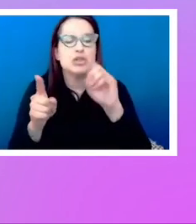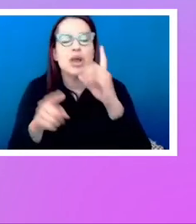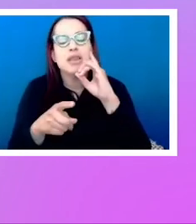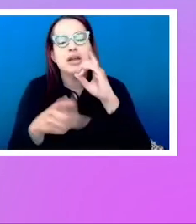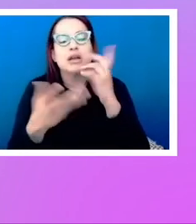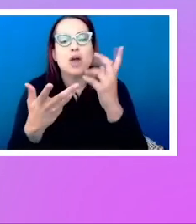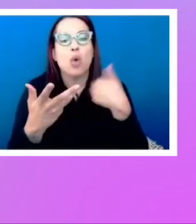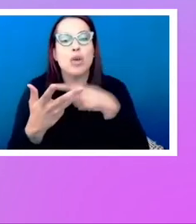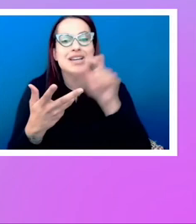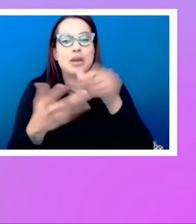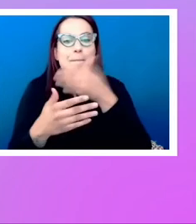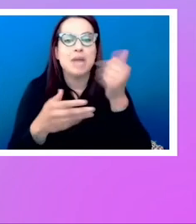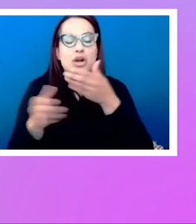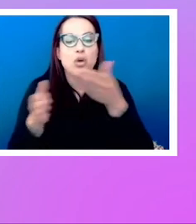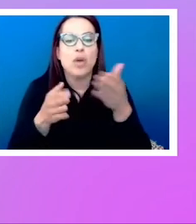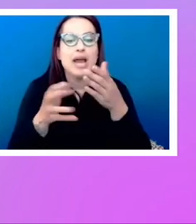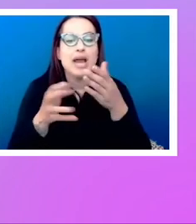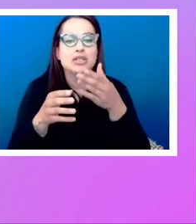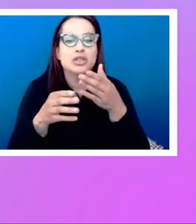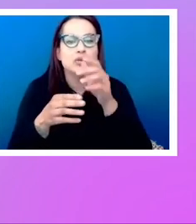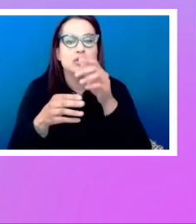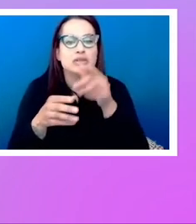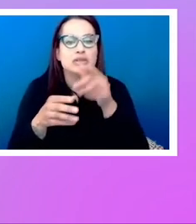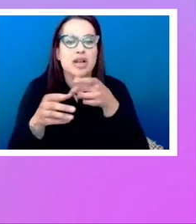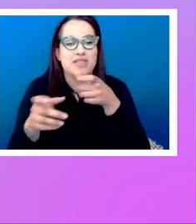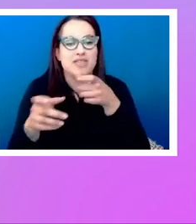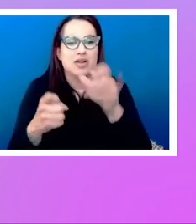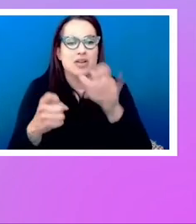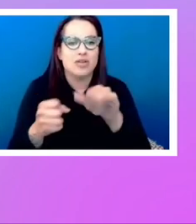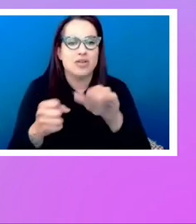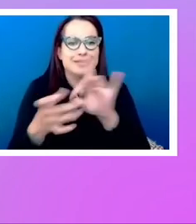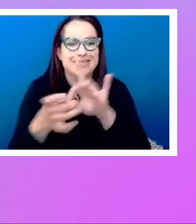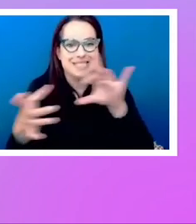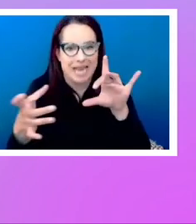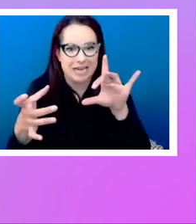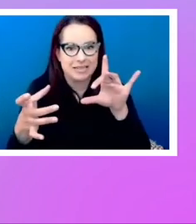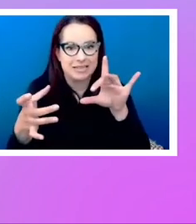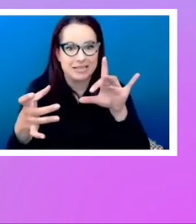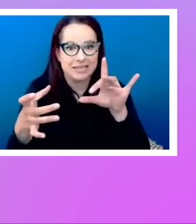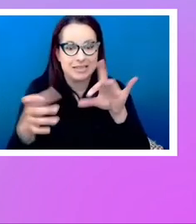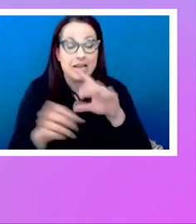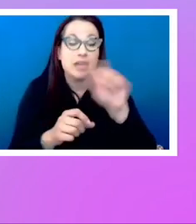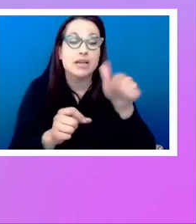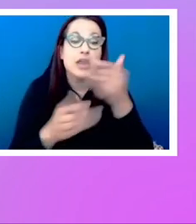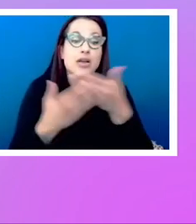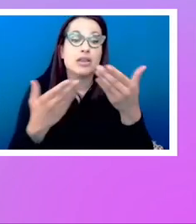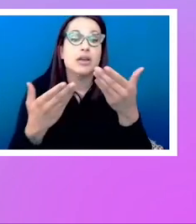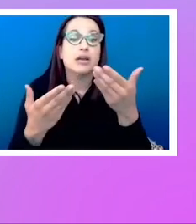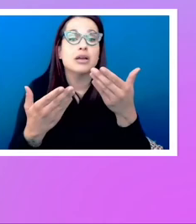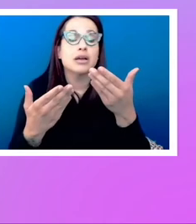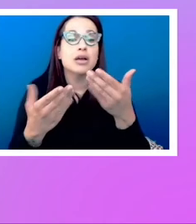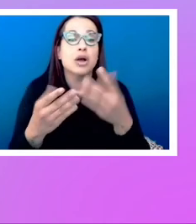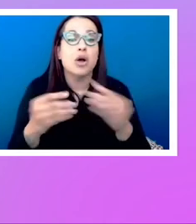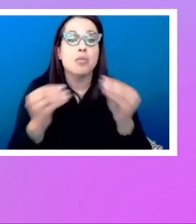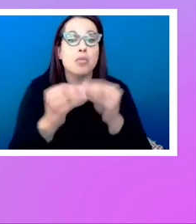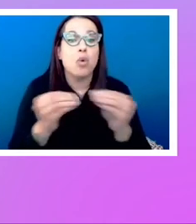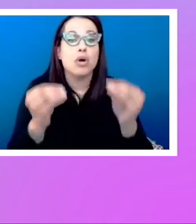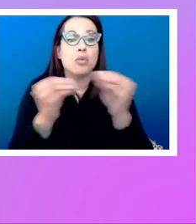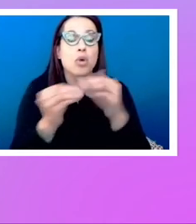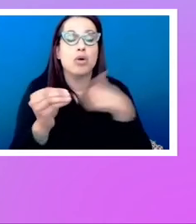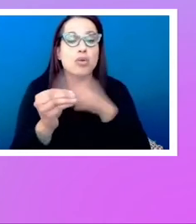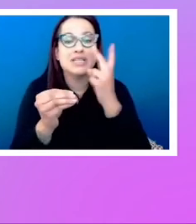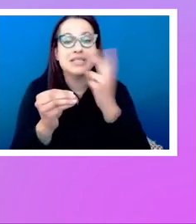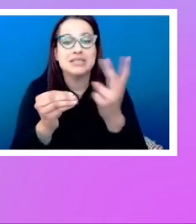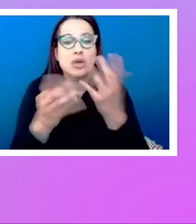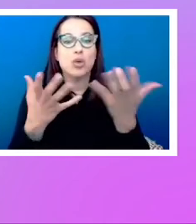know, we need a better way to deal with this disconnect scenario. The other thing is that more and more, we're seeing visual